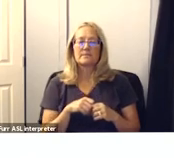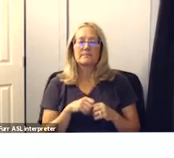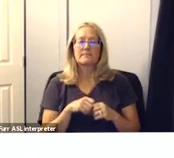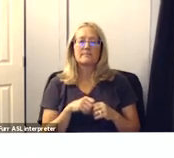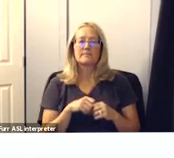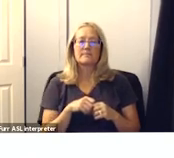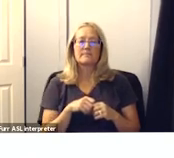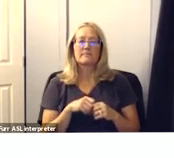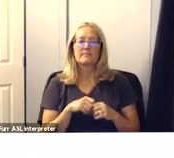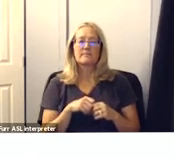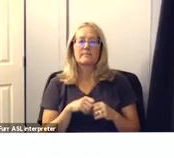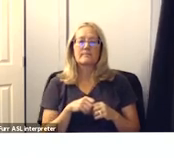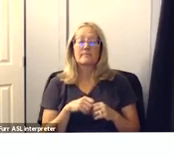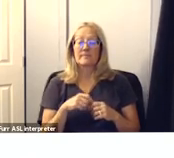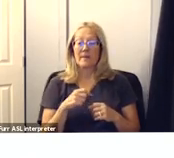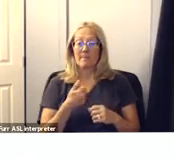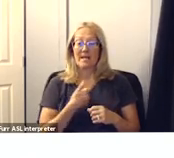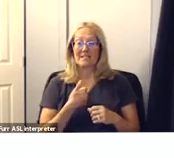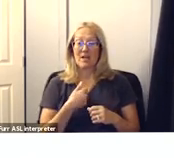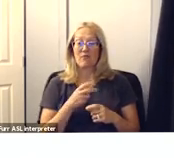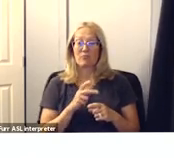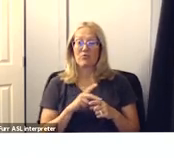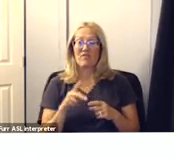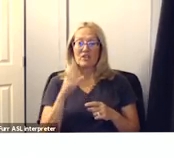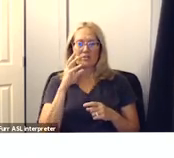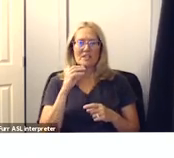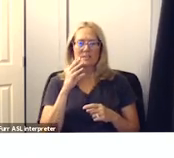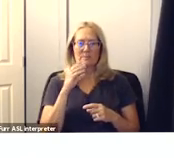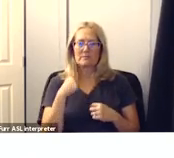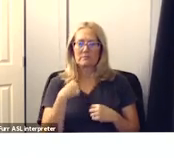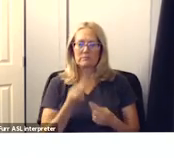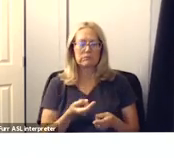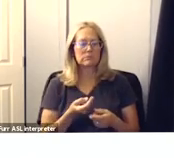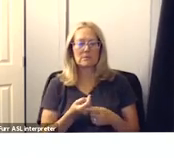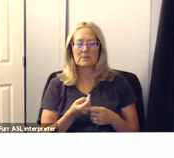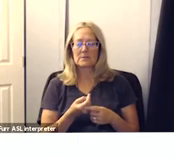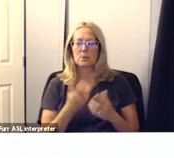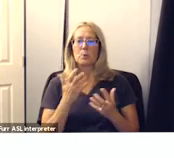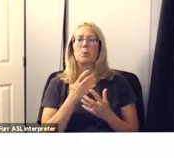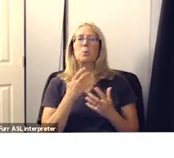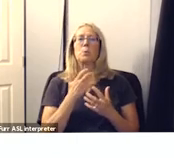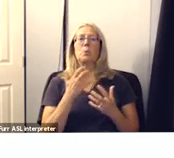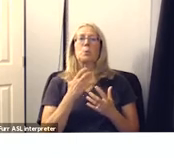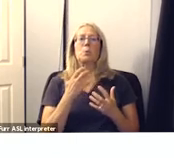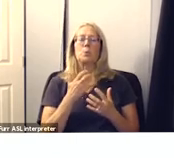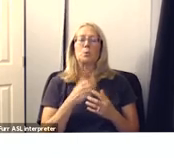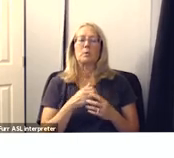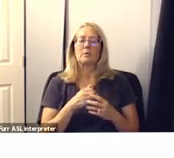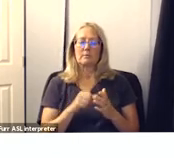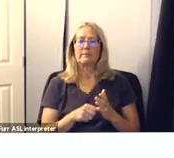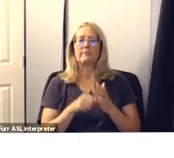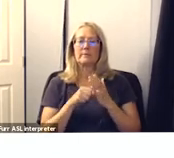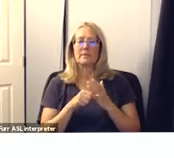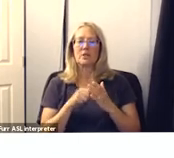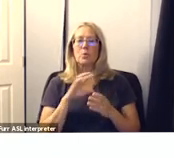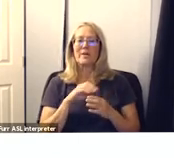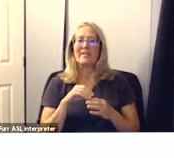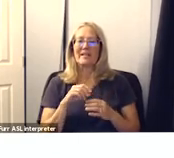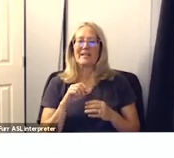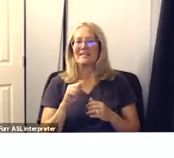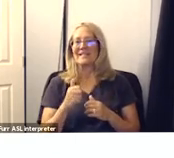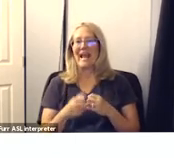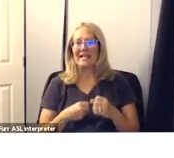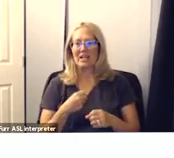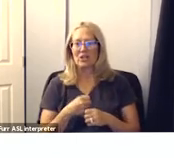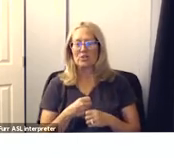experiences that i've had professionally in the last maybe in the last decade it was truly